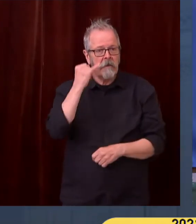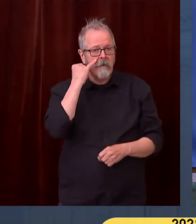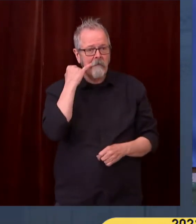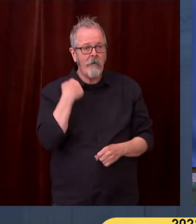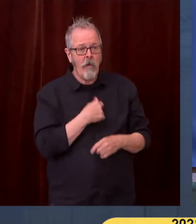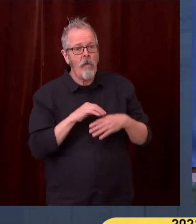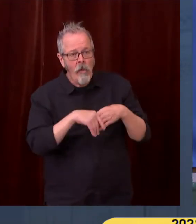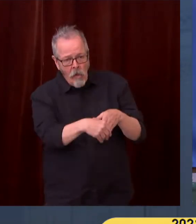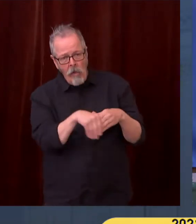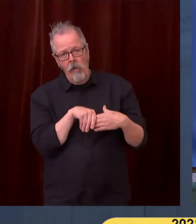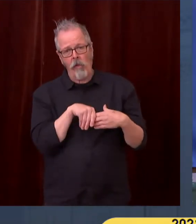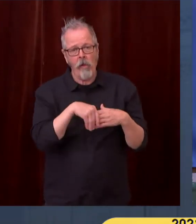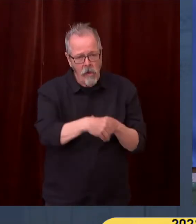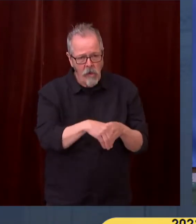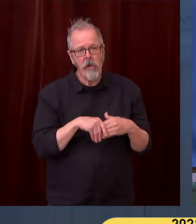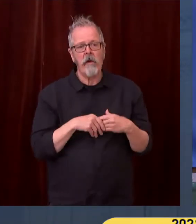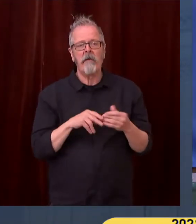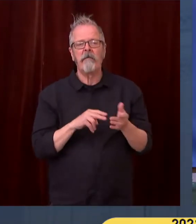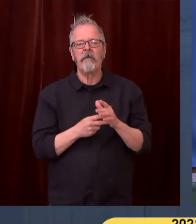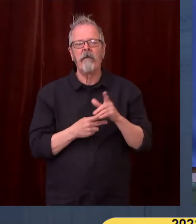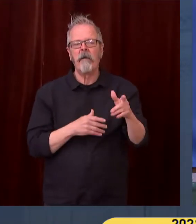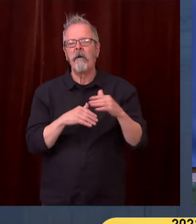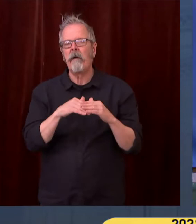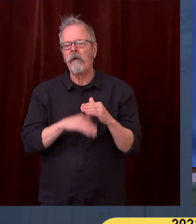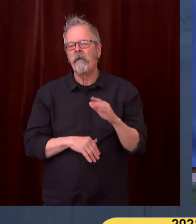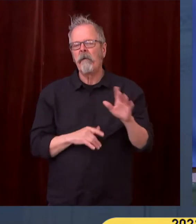we won't be going that direction.